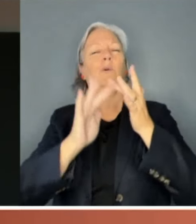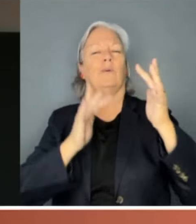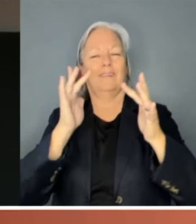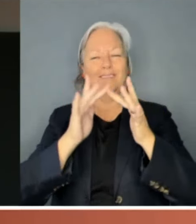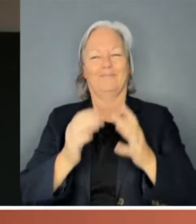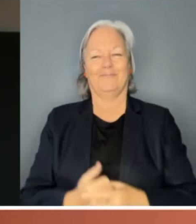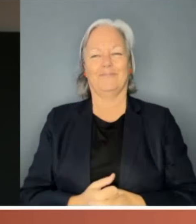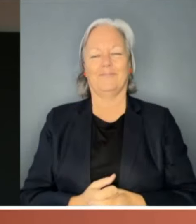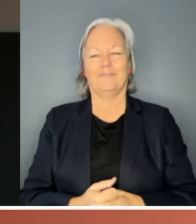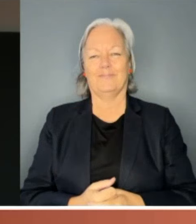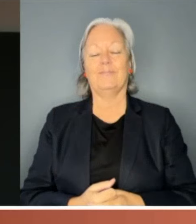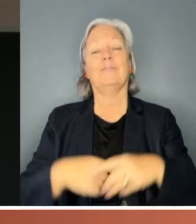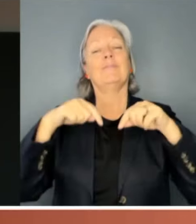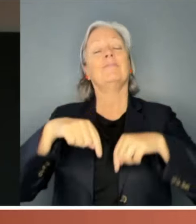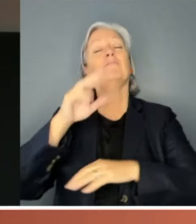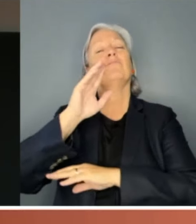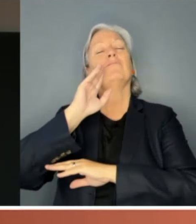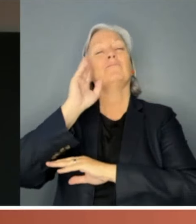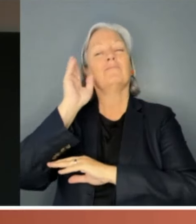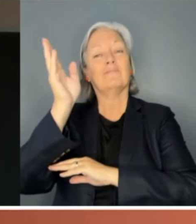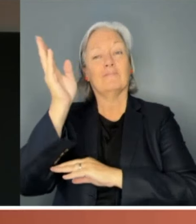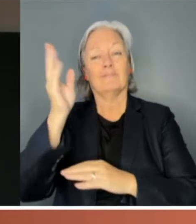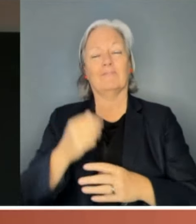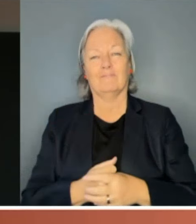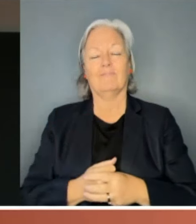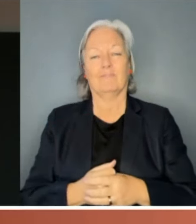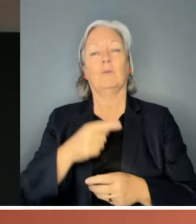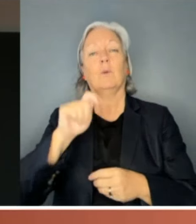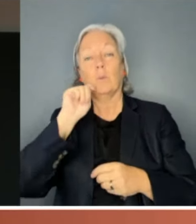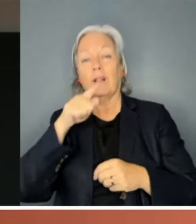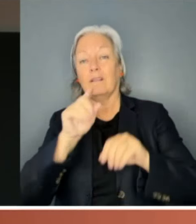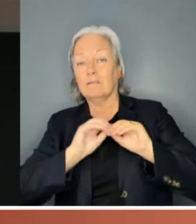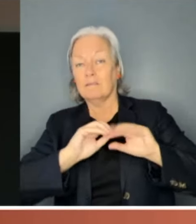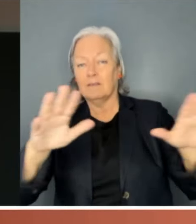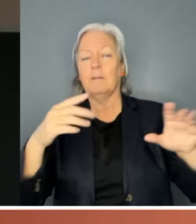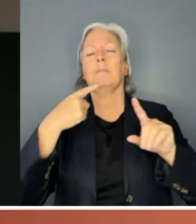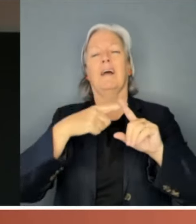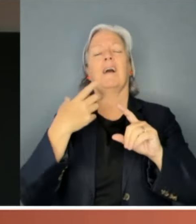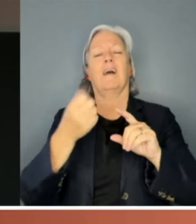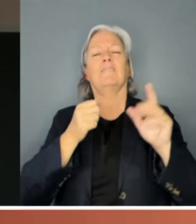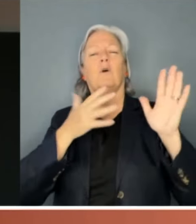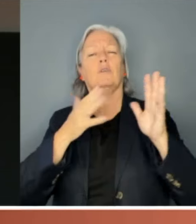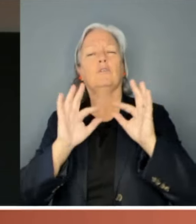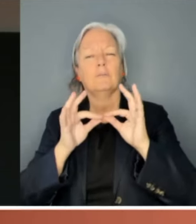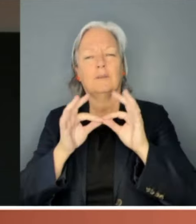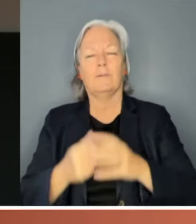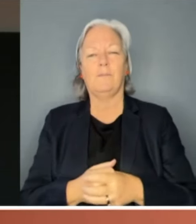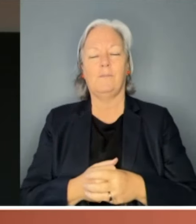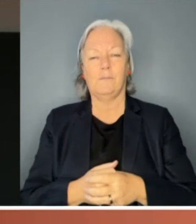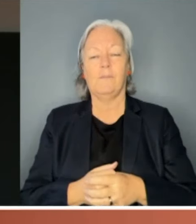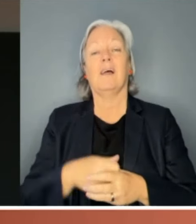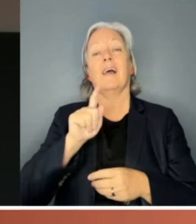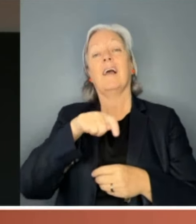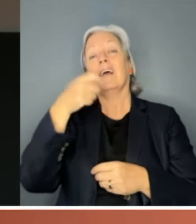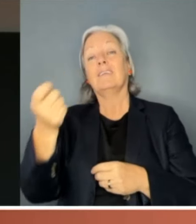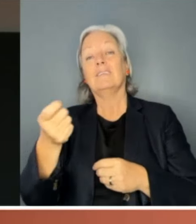Today's lecture is being streamed and it will also be Auslan interpreted. The lecture will be followed by a Q&A session